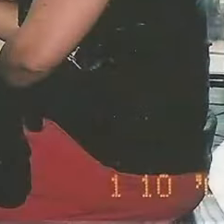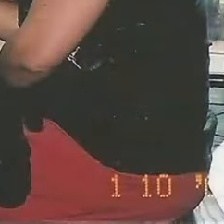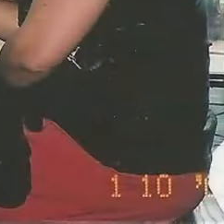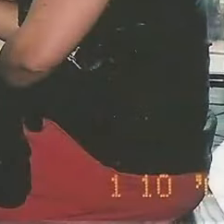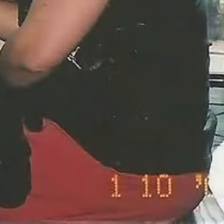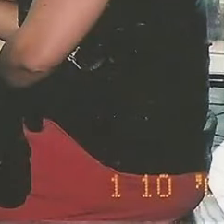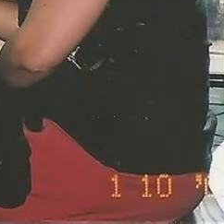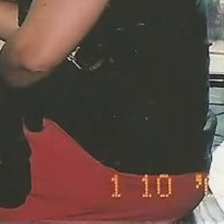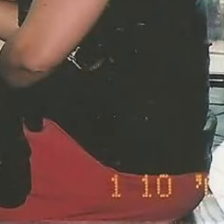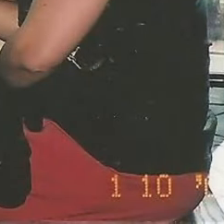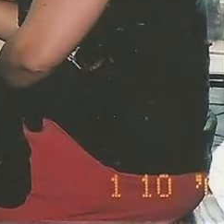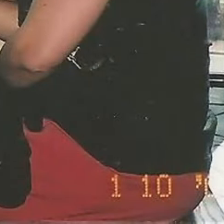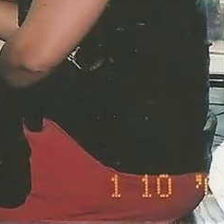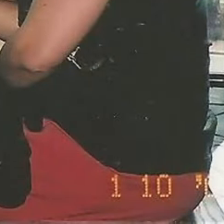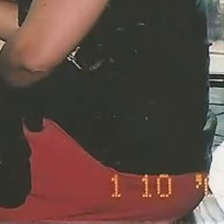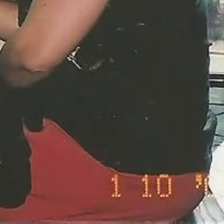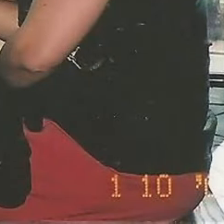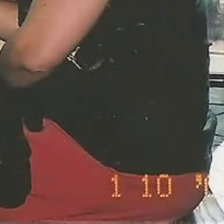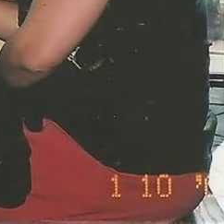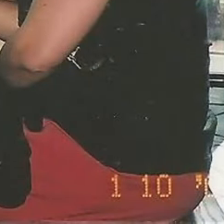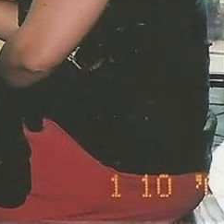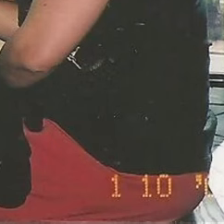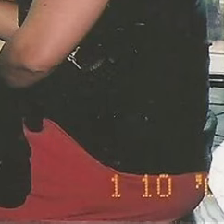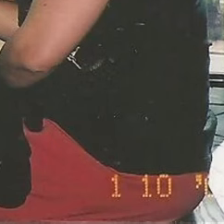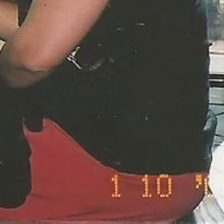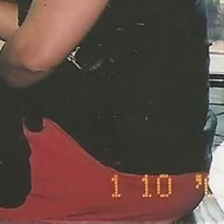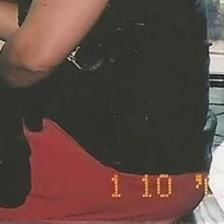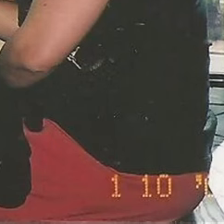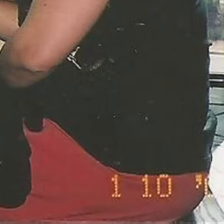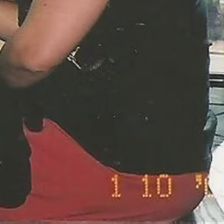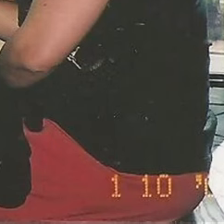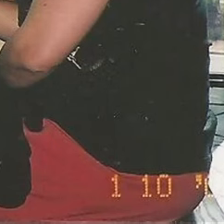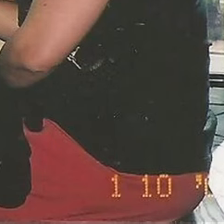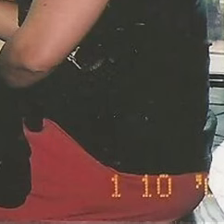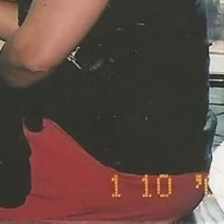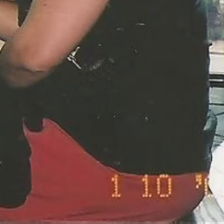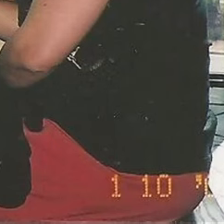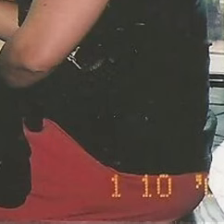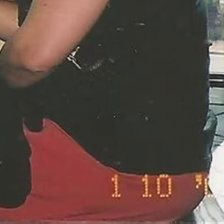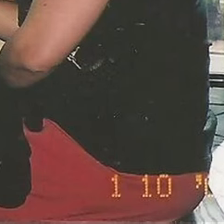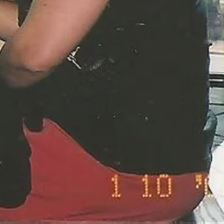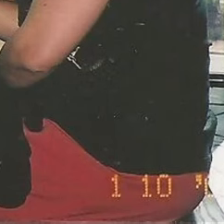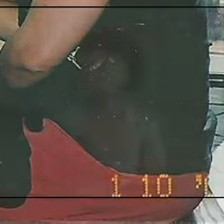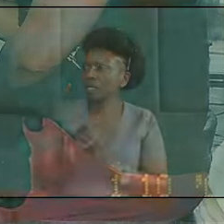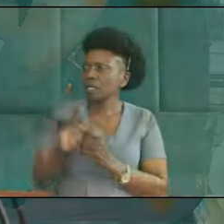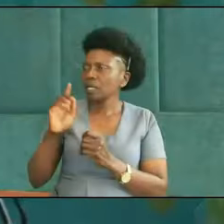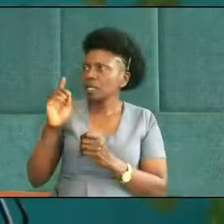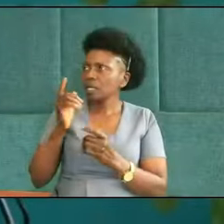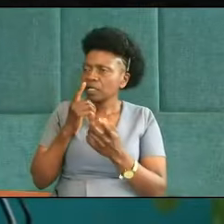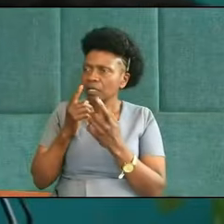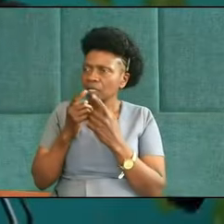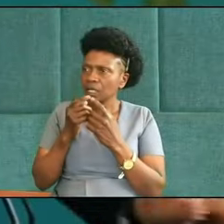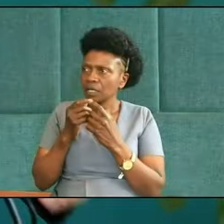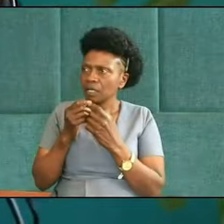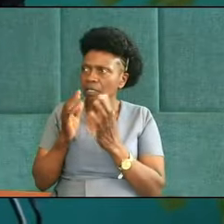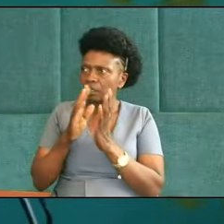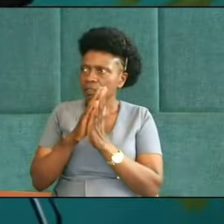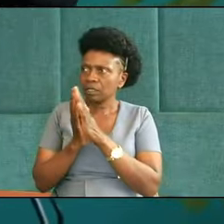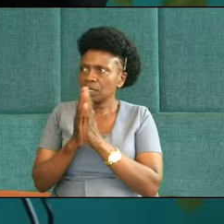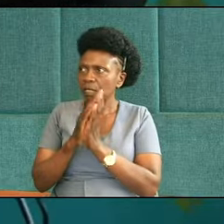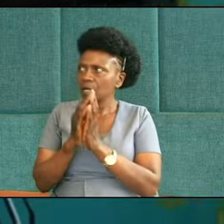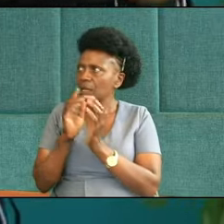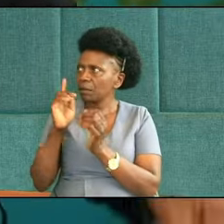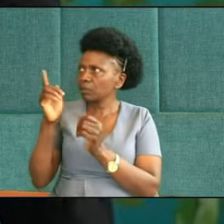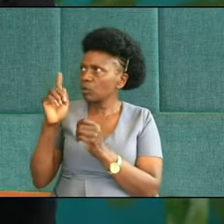Judah, he was raised by the way in a Christian family, in an Adventist family, he drifted away from the Lord, he completely gave up, he